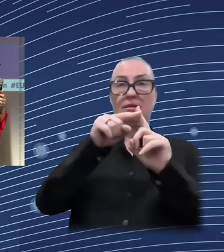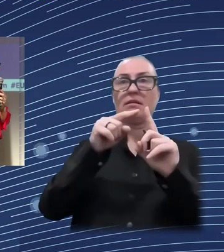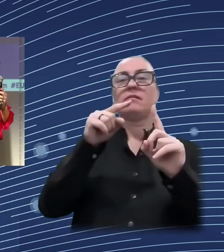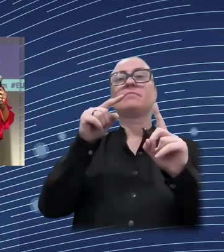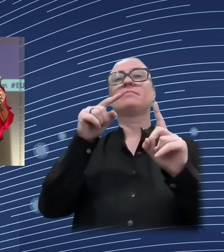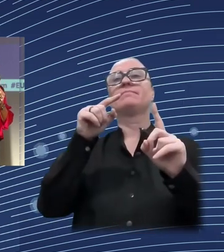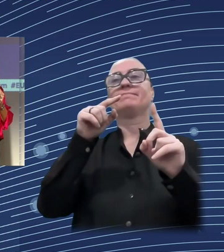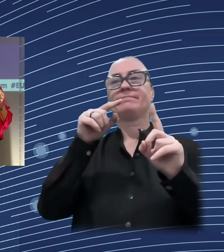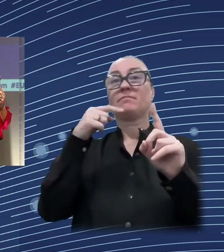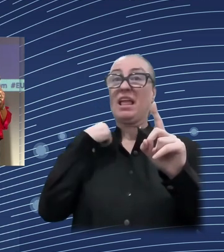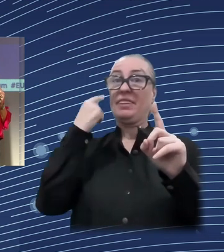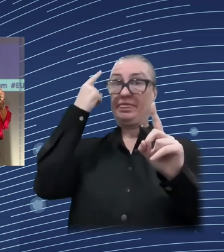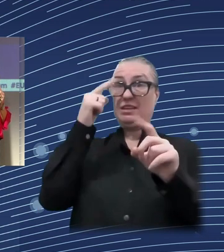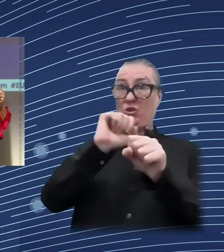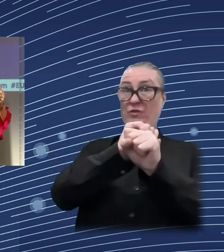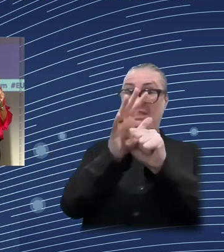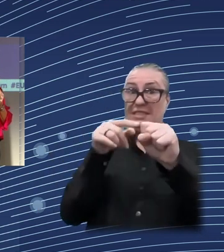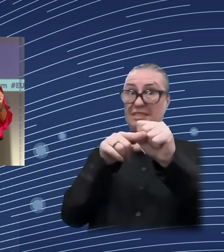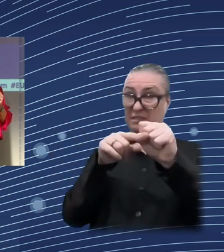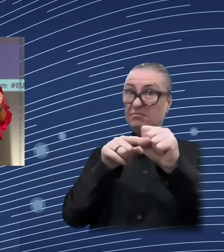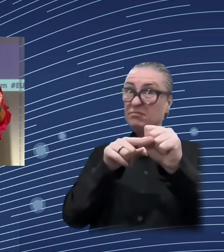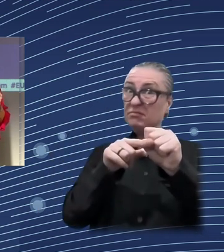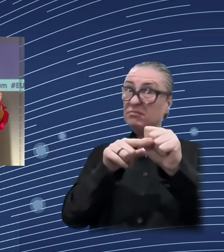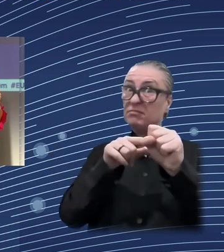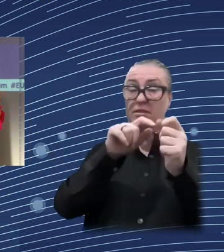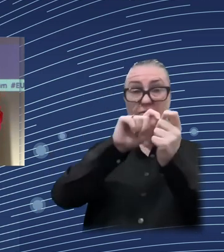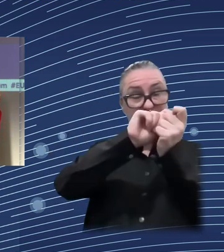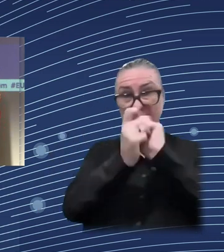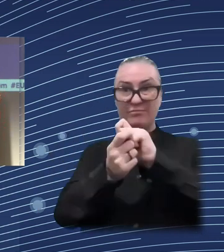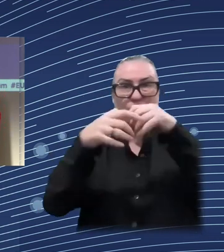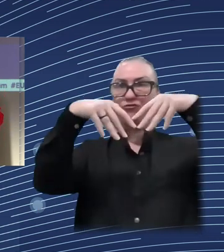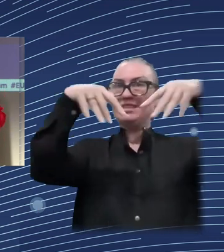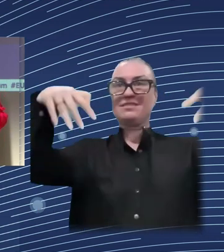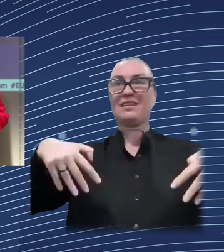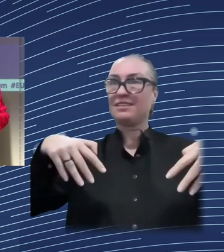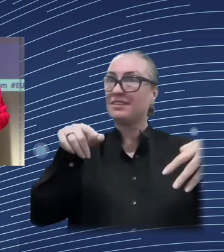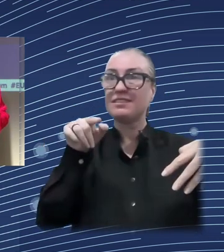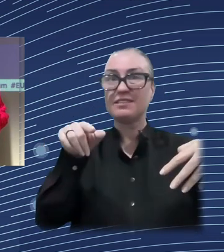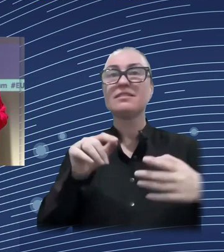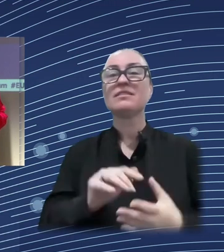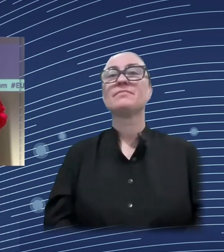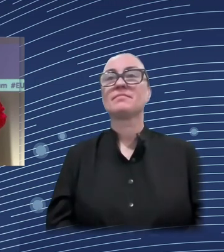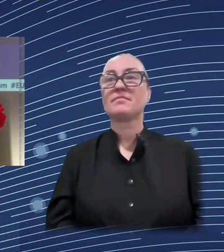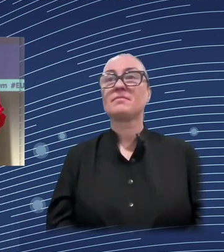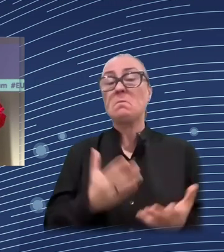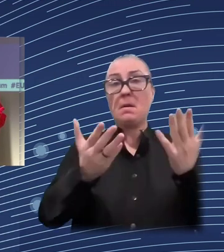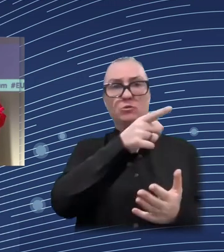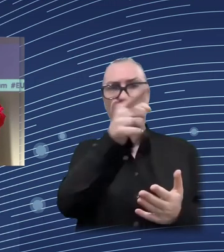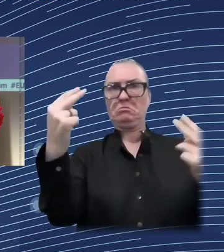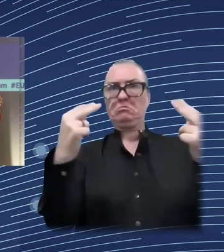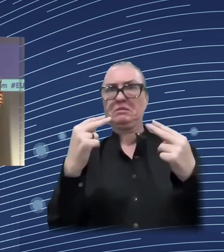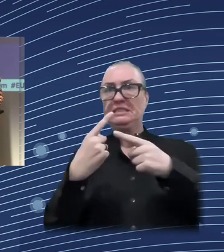the first thing that we need to recollect is, okay, what are the tools that are available to policymakers?